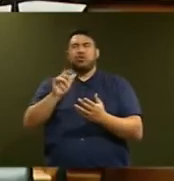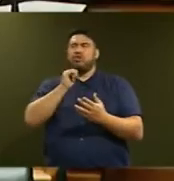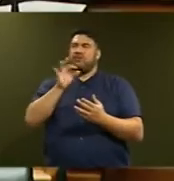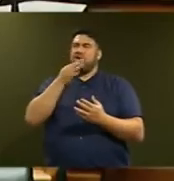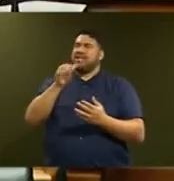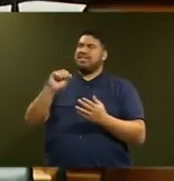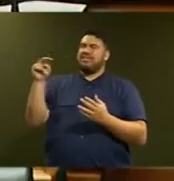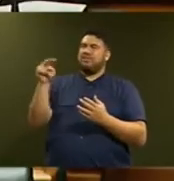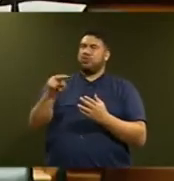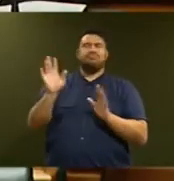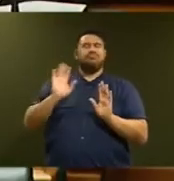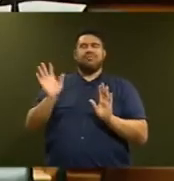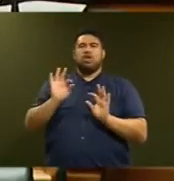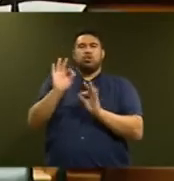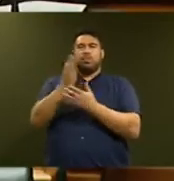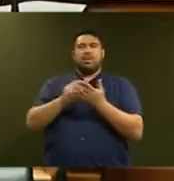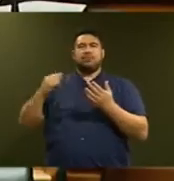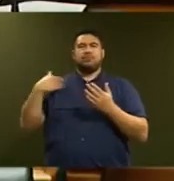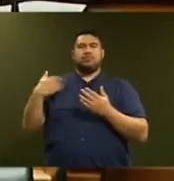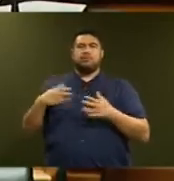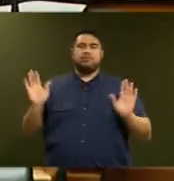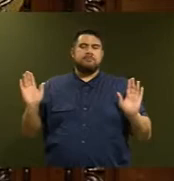view on it is outside of his ministerial responsibility.